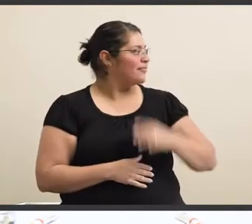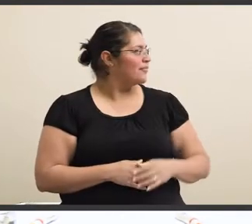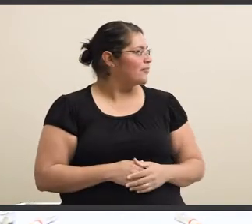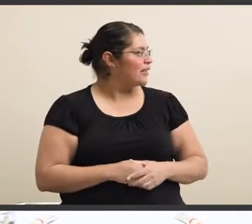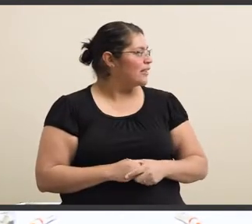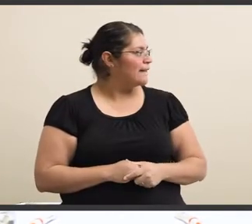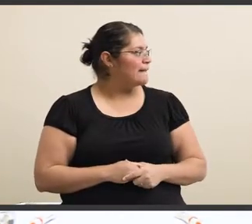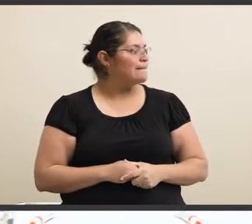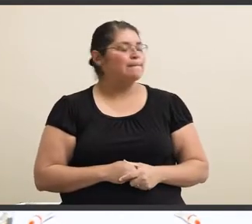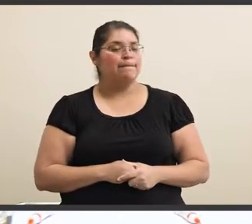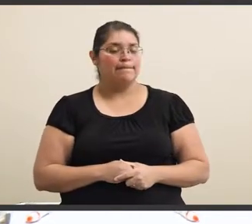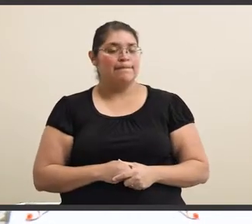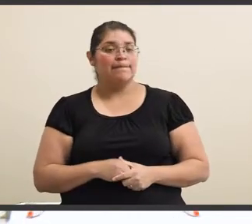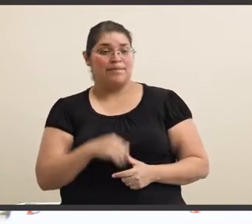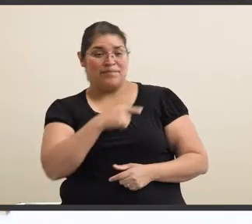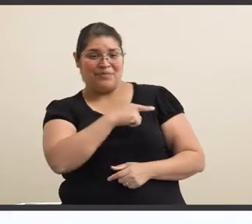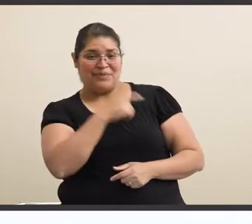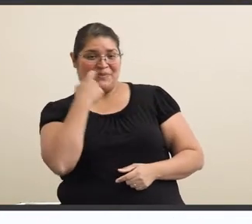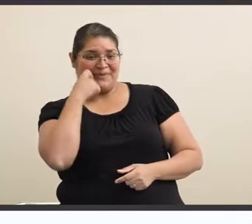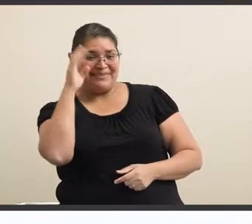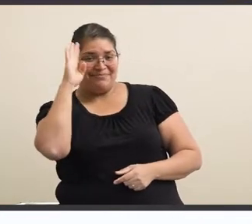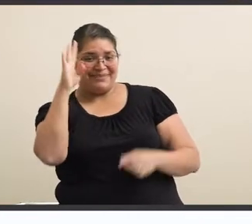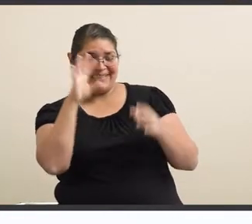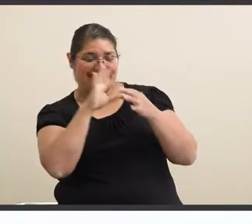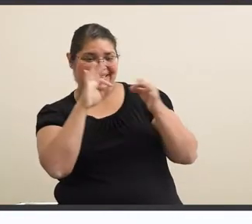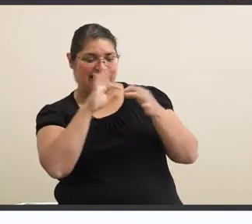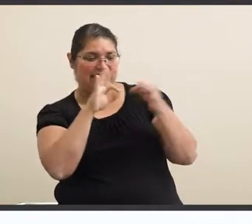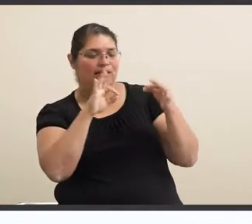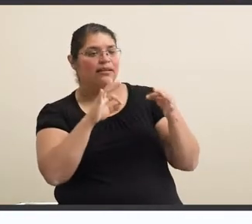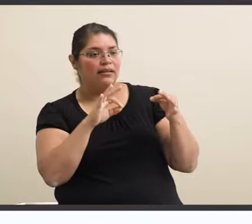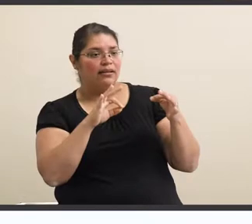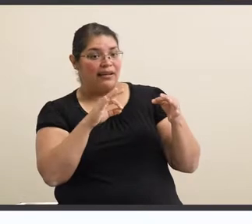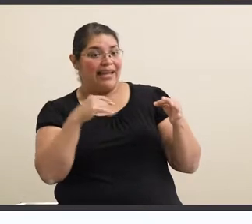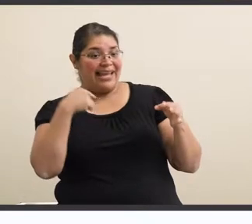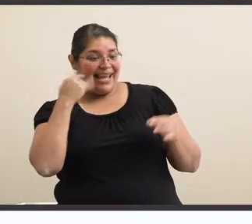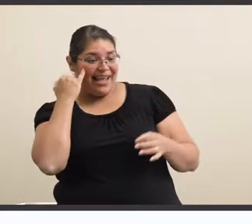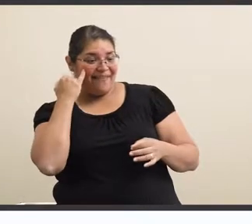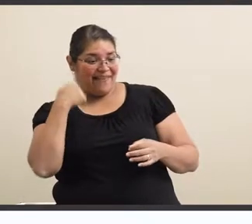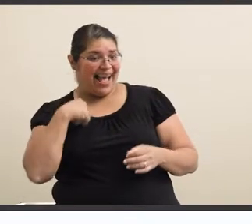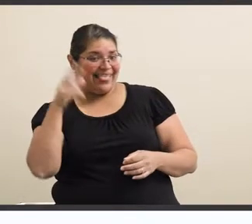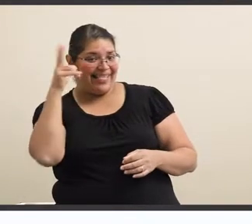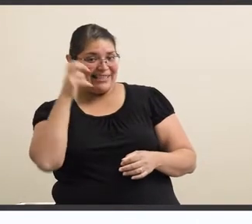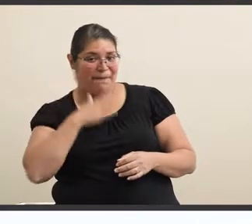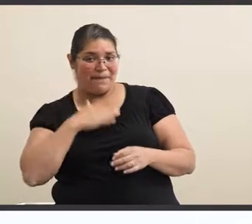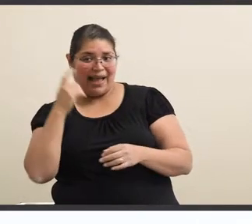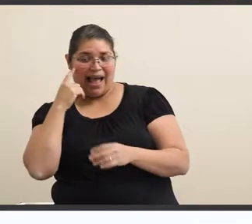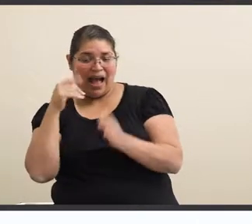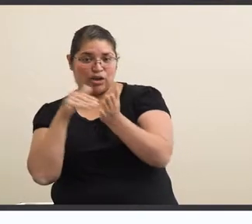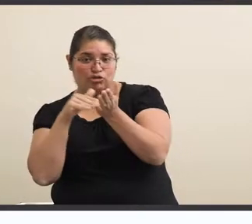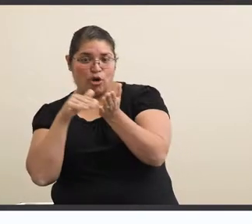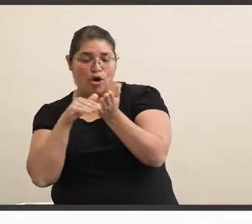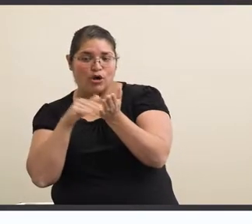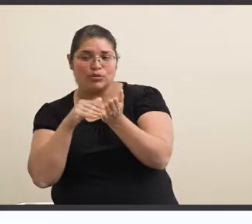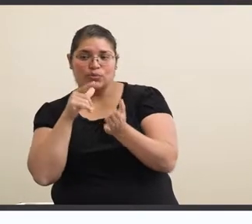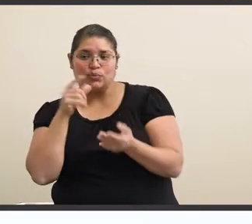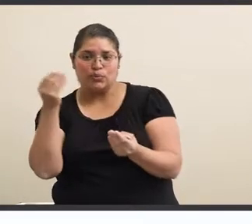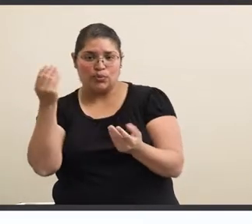You know what Brittany said. Had I listened to my eye doctor who